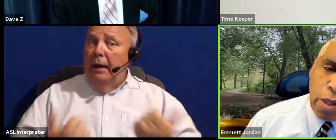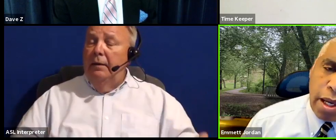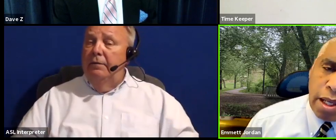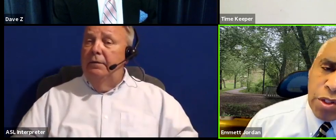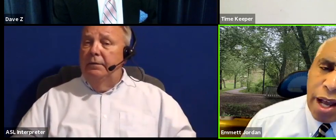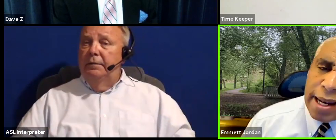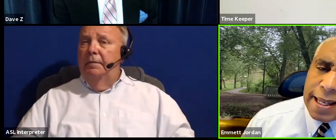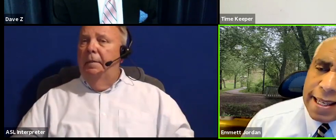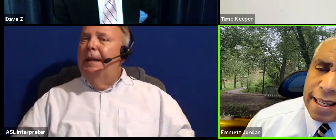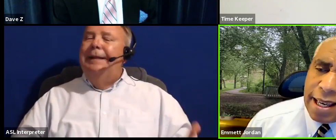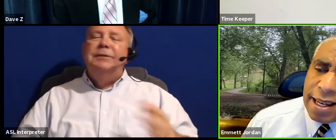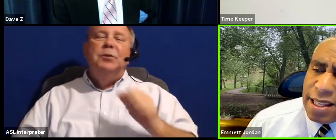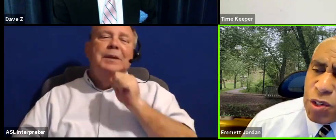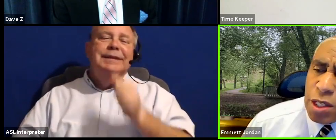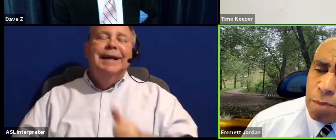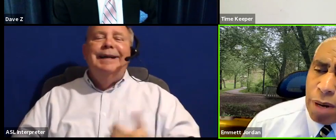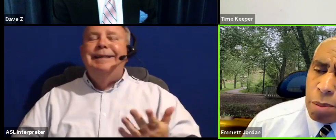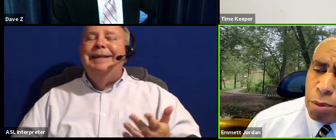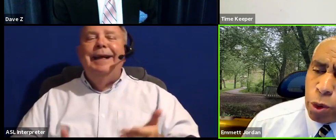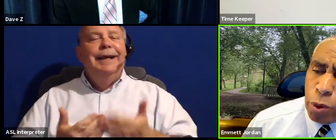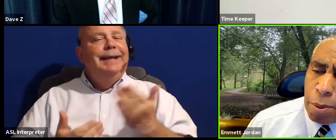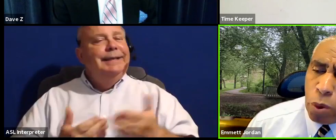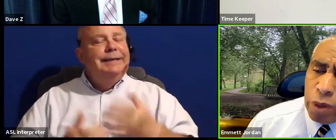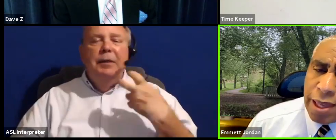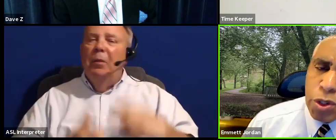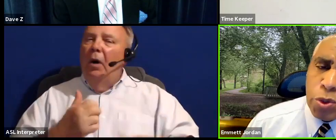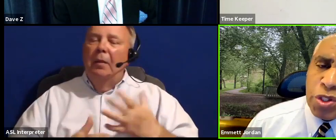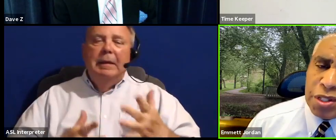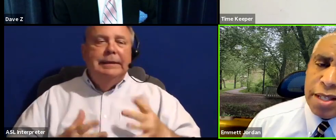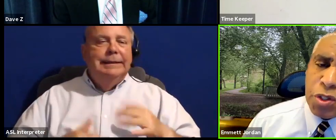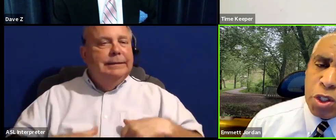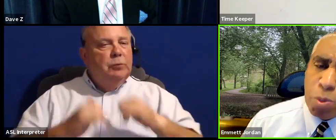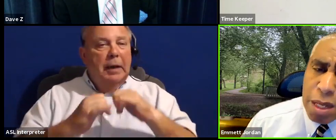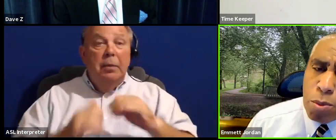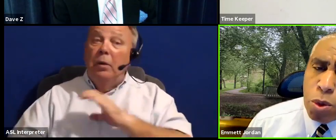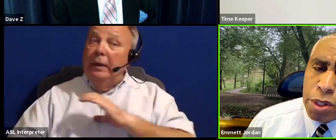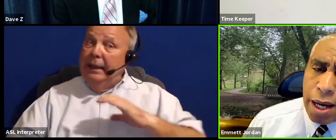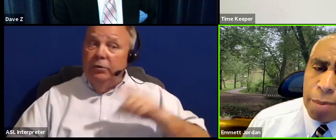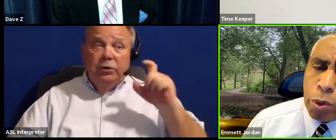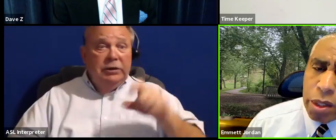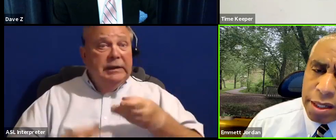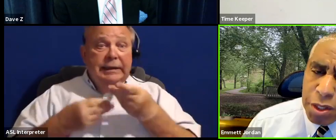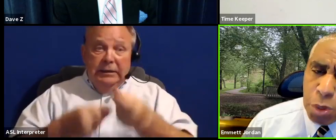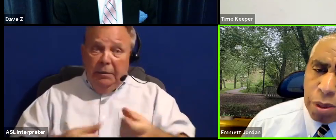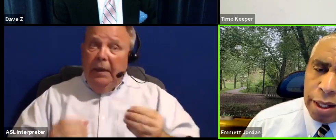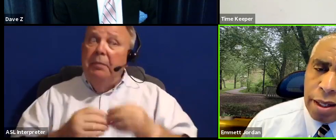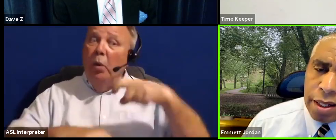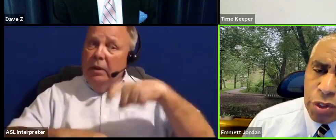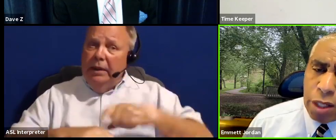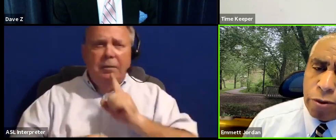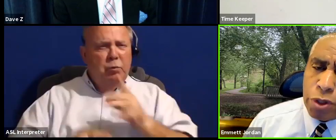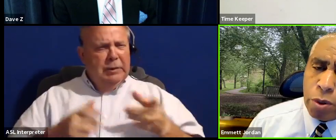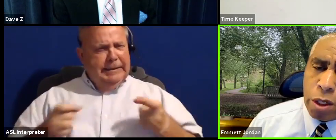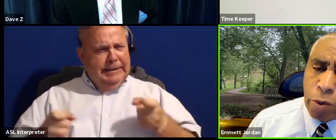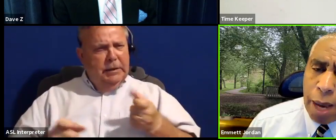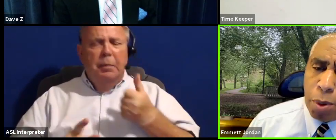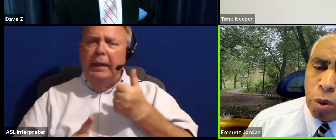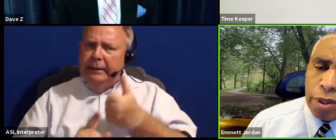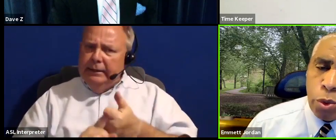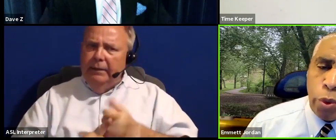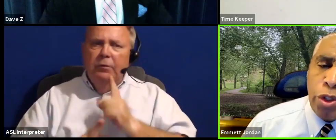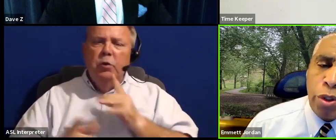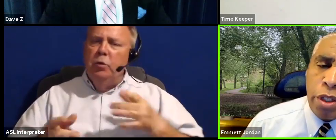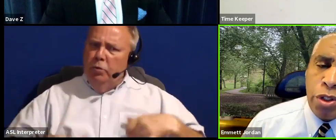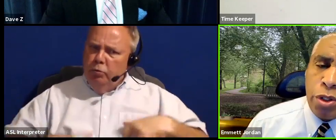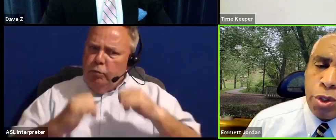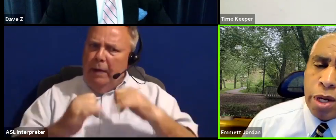So it's not an easy problem to grapple with. Council just needs to spend more time and really discipline itself to grapple